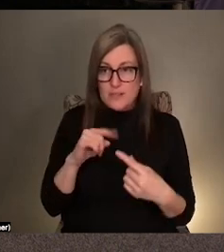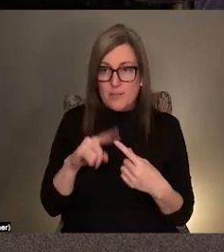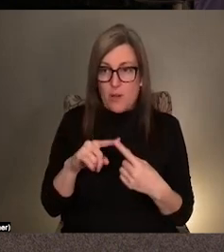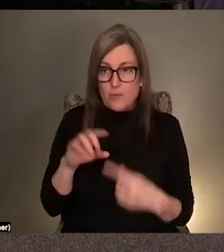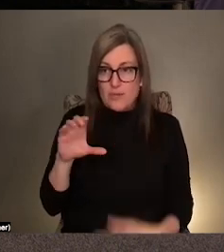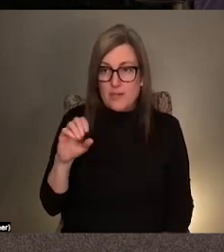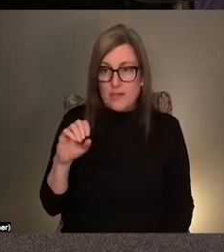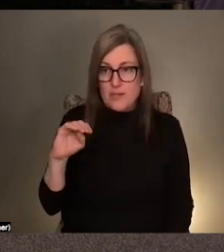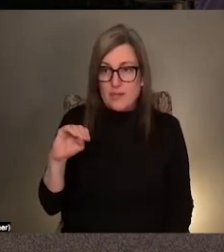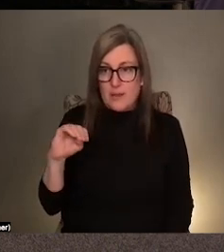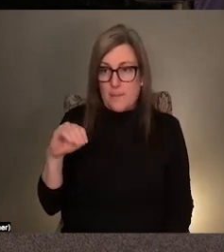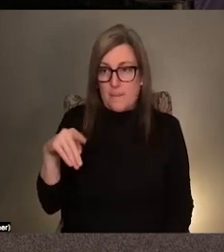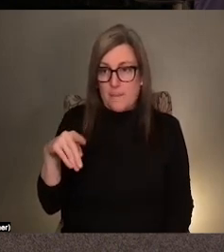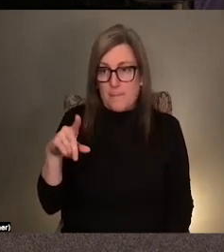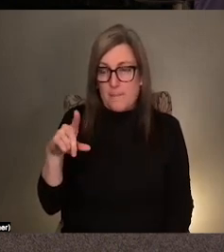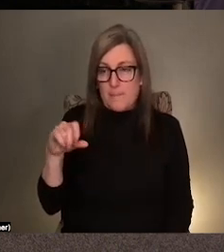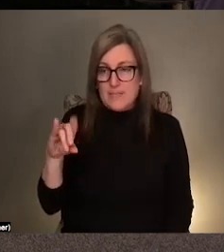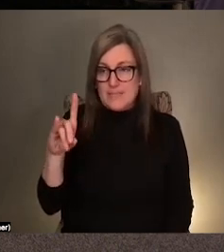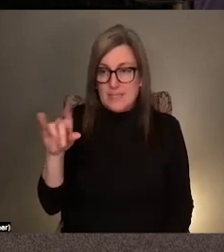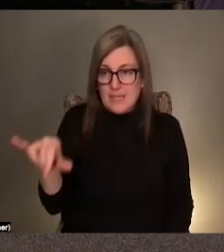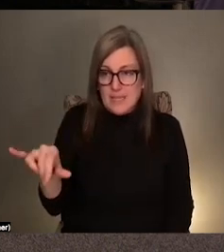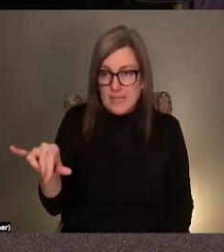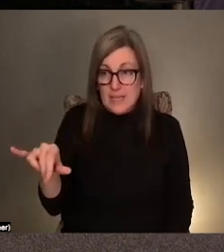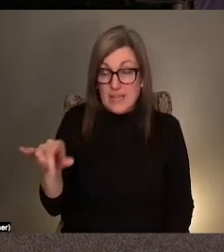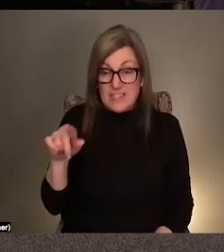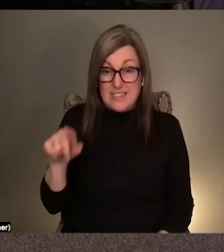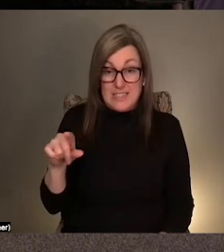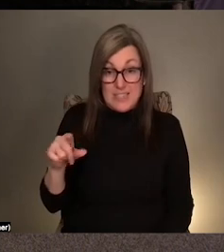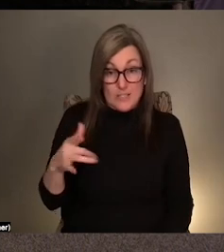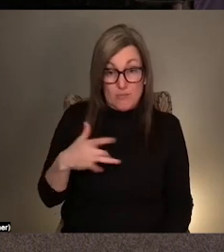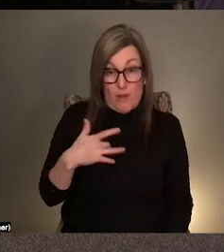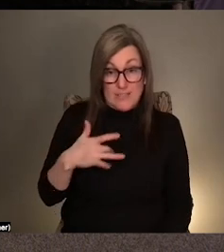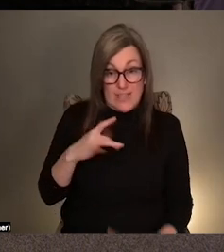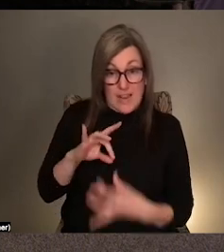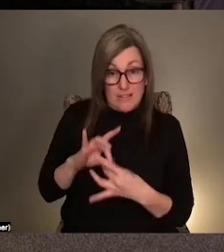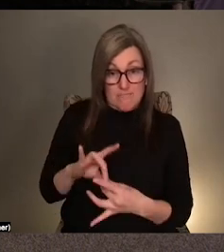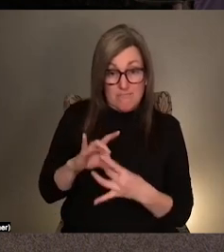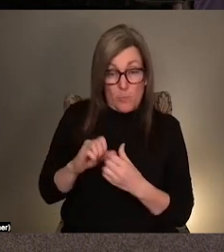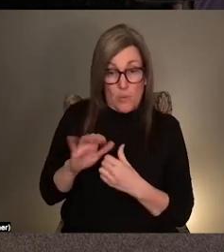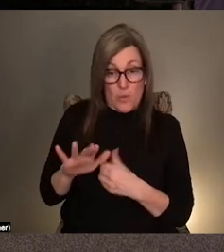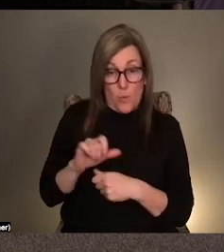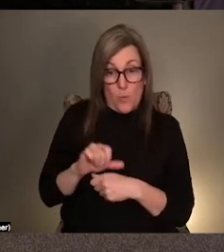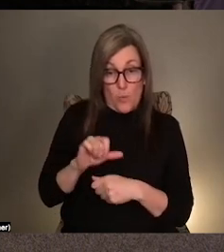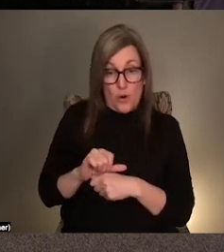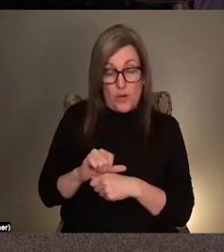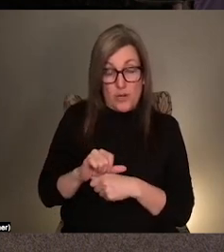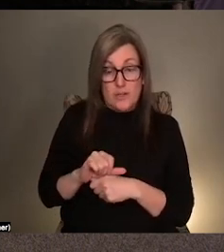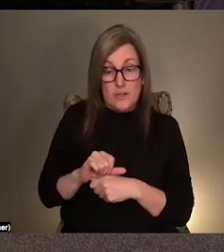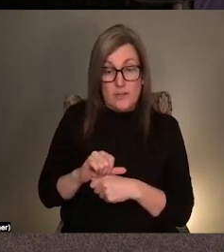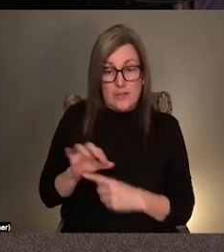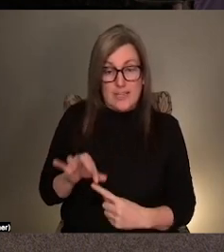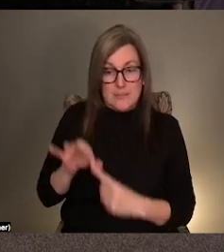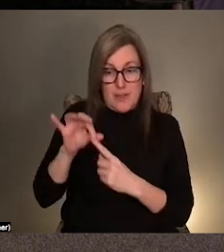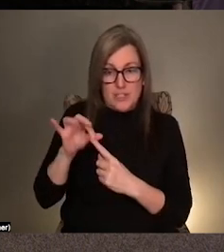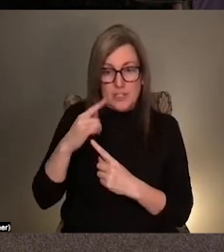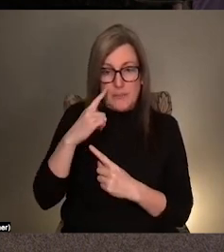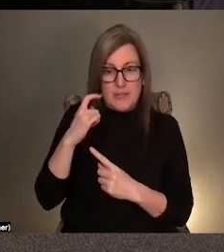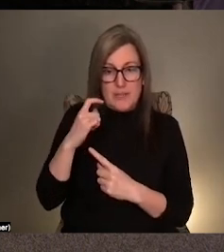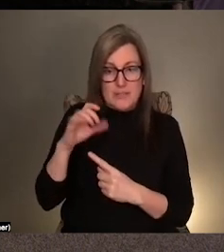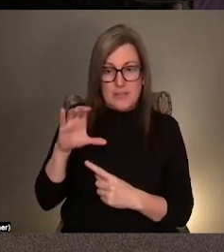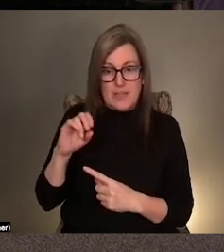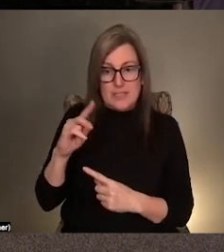forge a different type of radical complicity. Does this resonate at all with your works, particularly a conspiracy installed in the Walker's permanent displays?